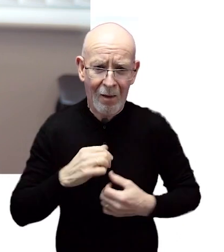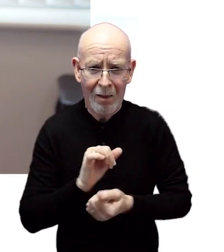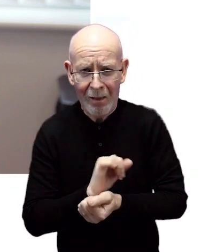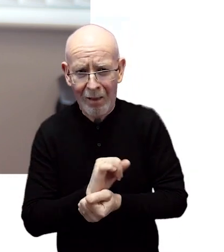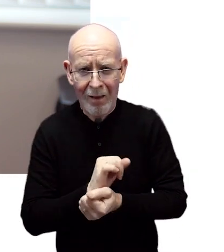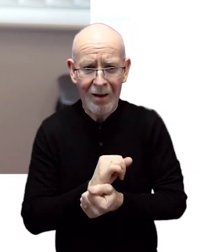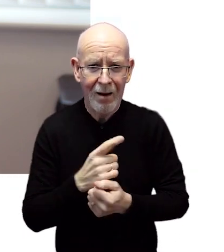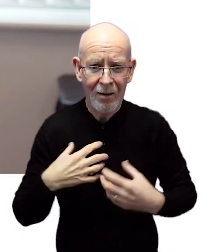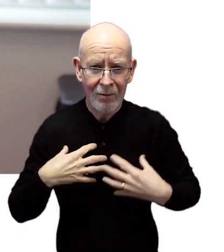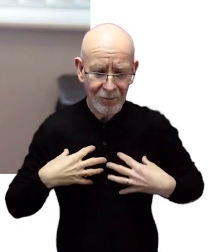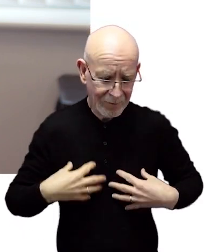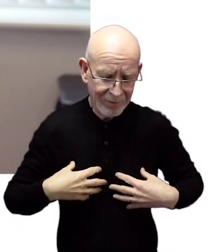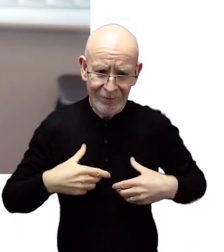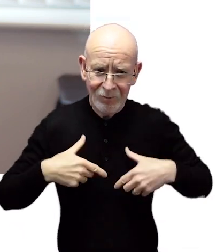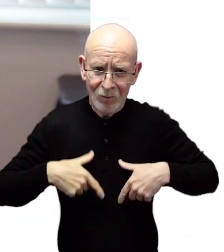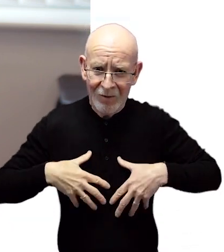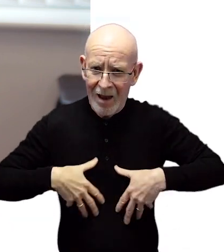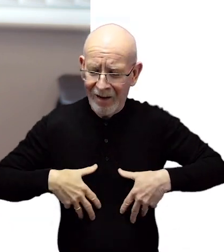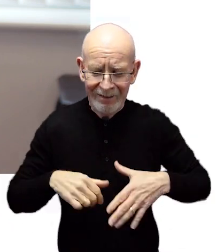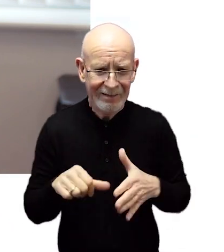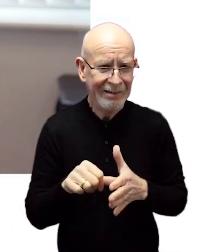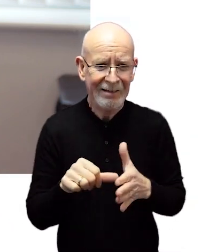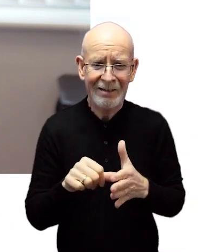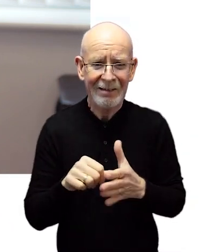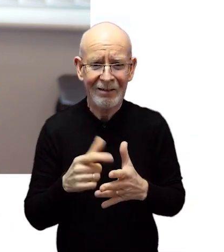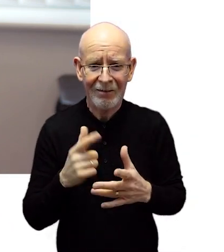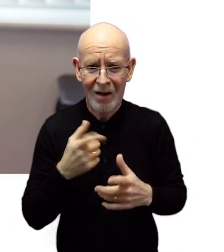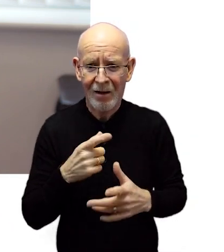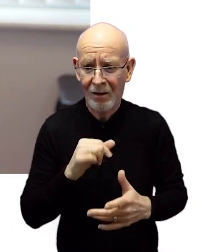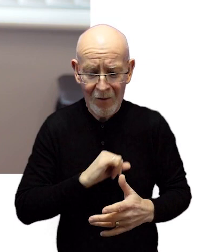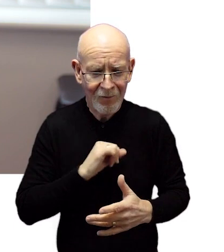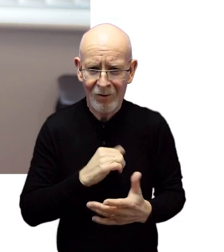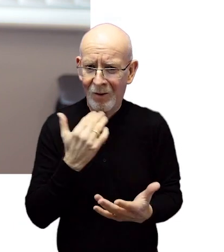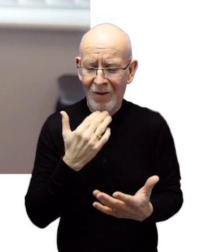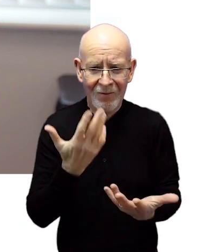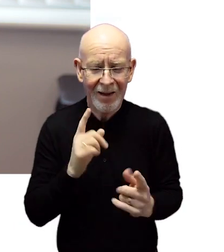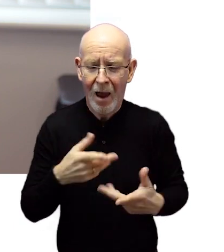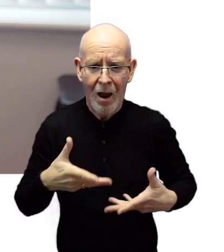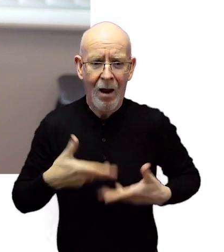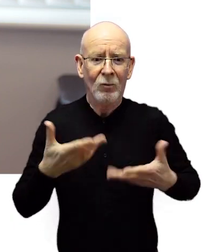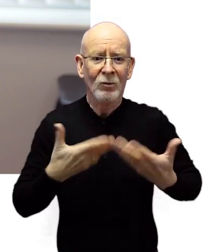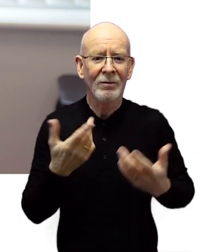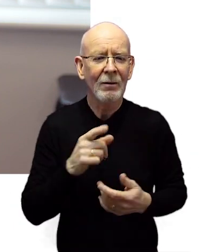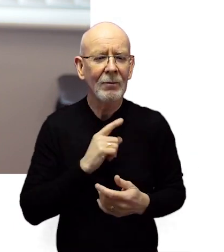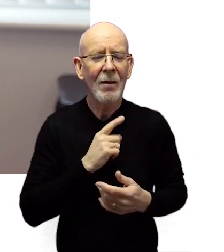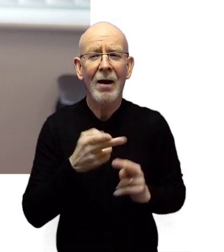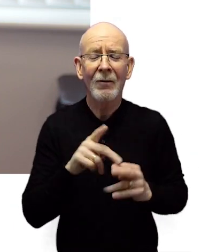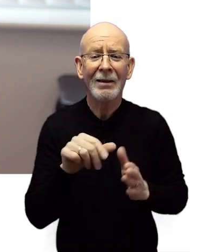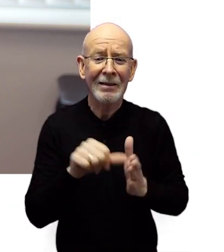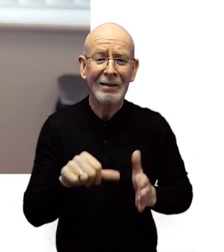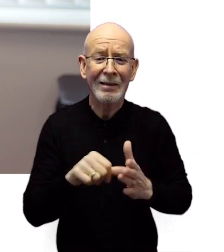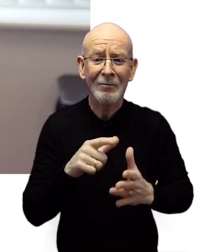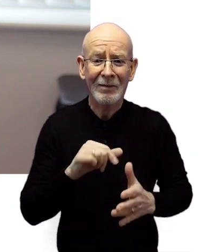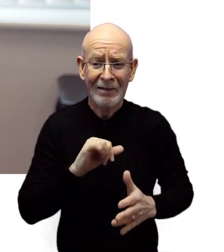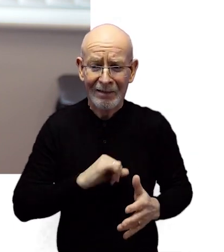in the lungs are too far into the smaller airways to be moved by coughing alone. If you are having difficulty clearing your